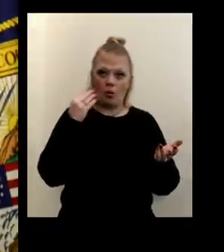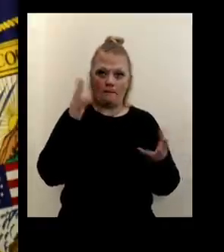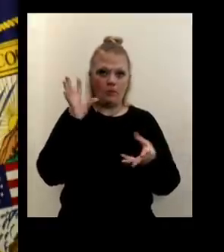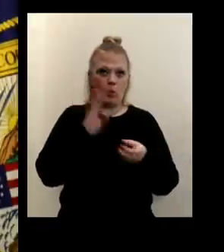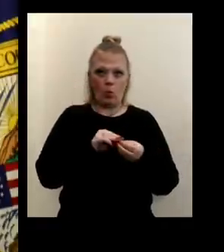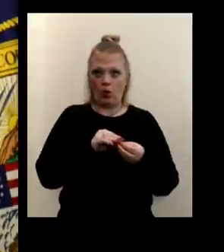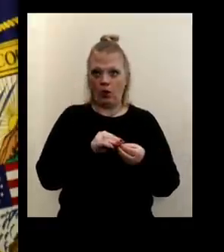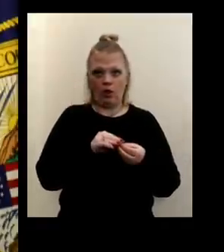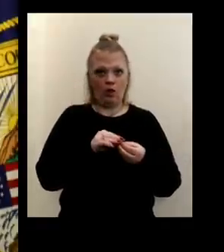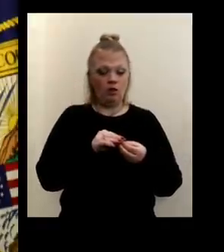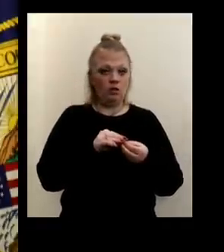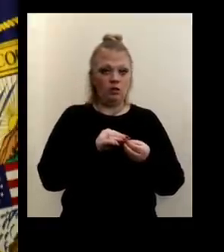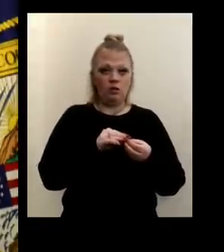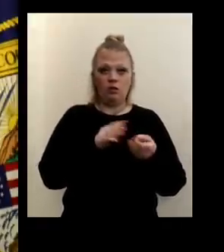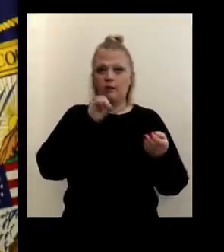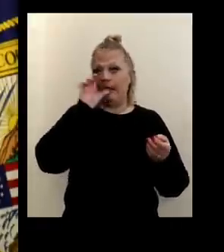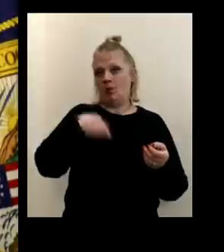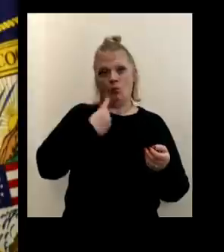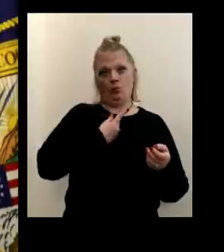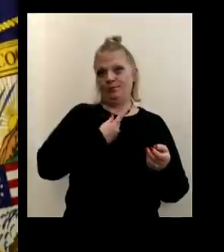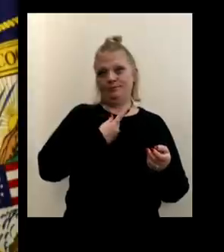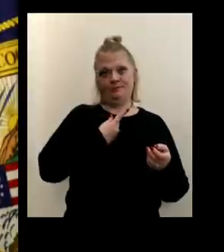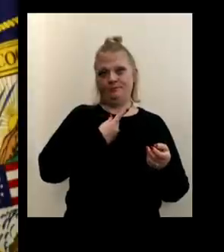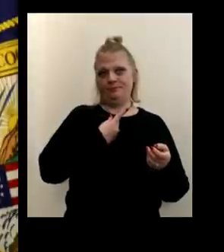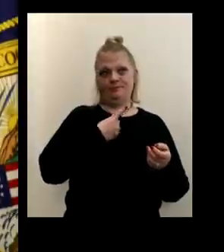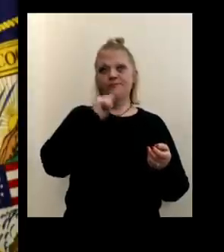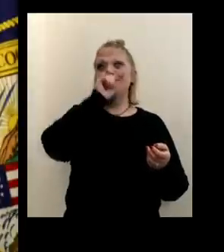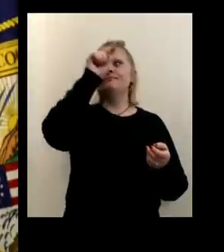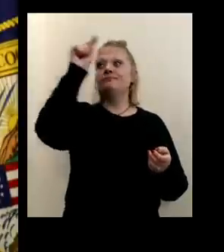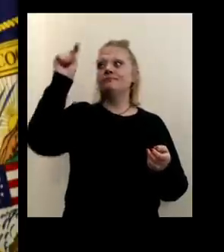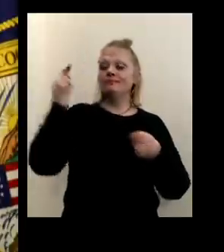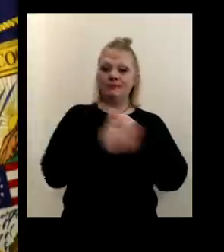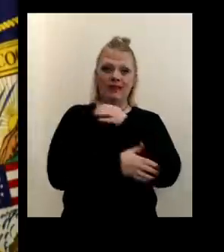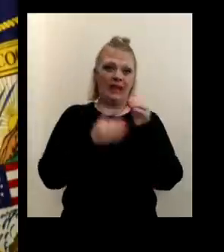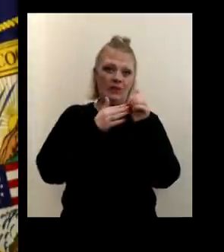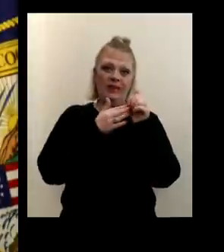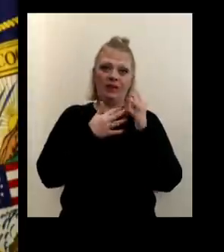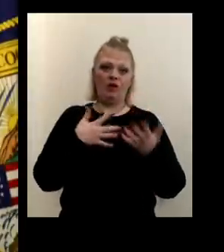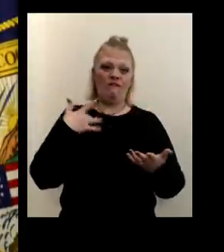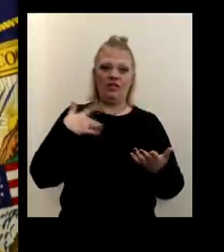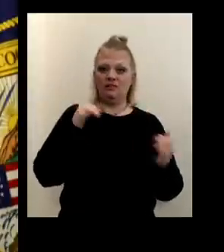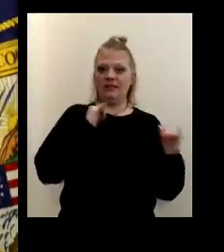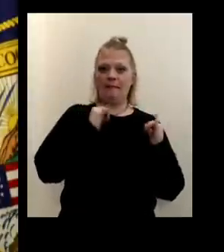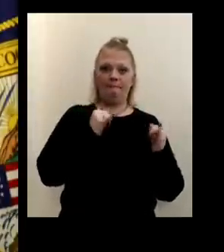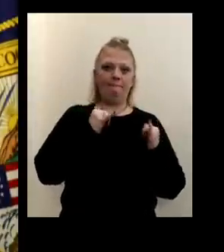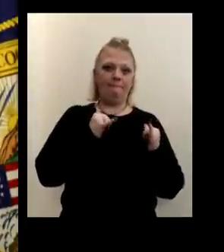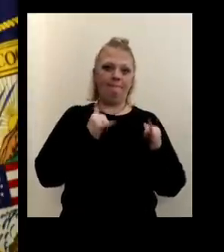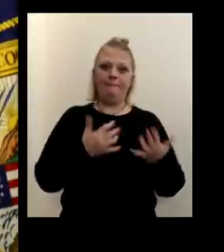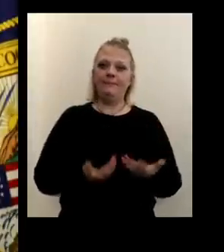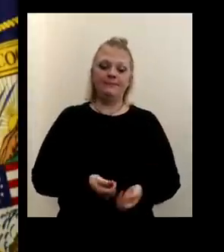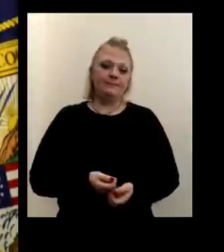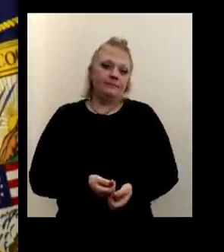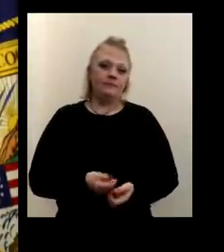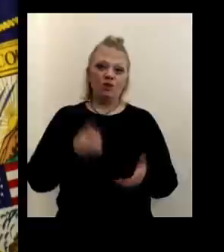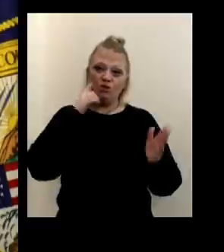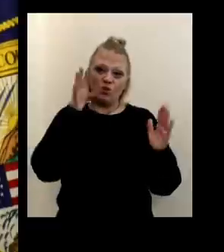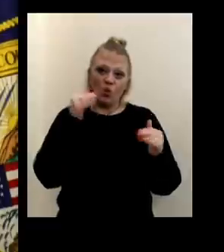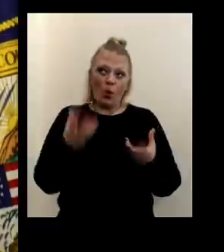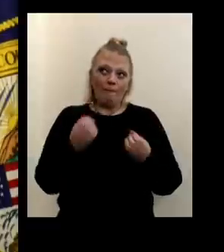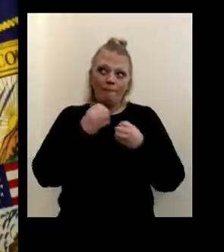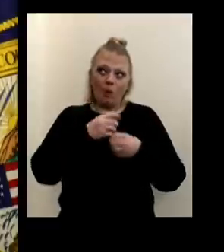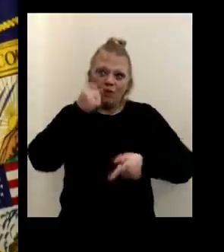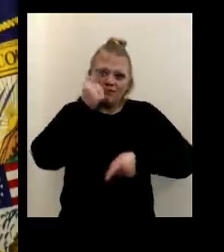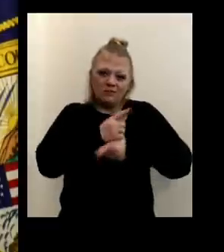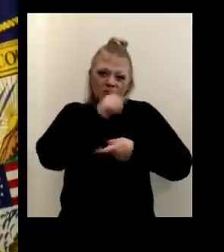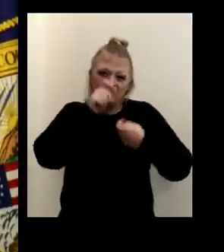total and I'm not the only one. Every other county leader in New York state is feeling the same way. Uh, and we just hope we get more accurate